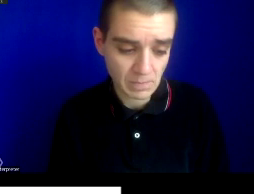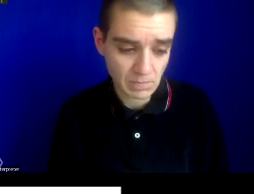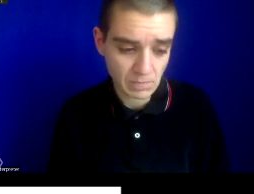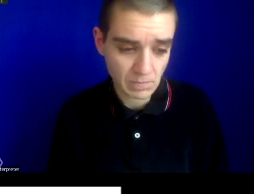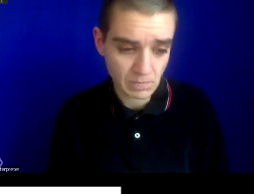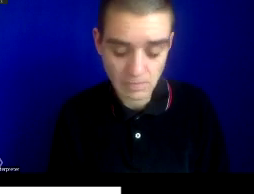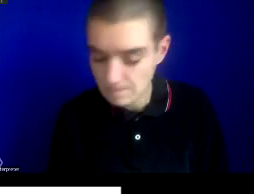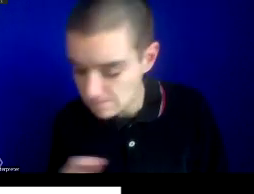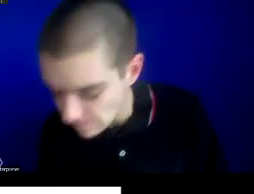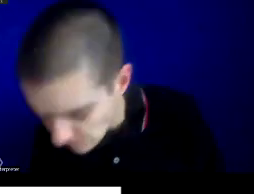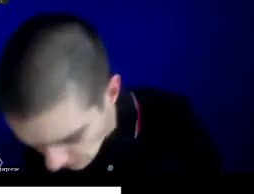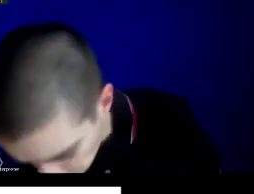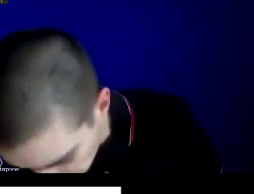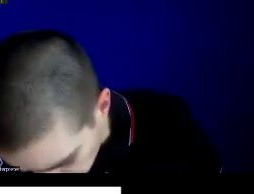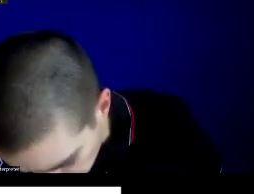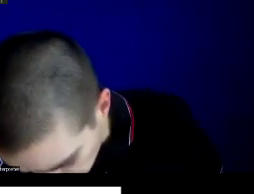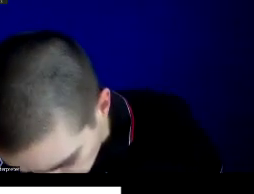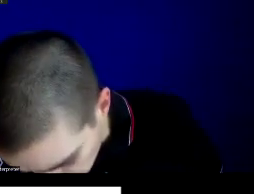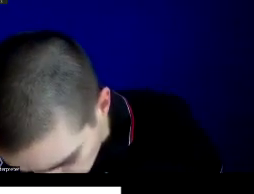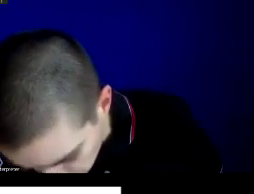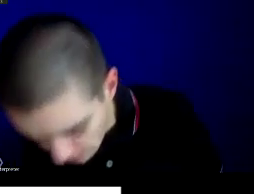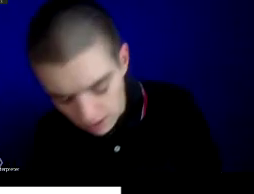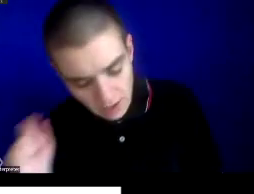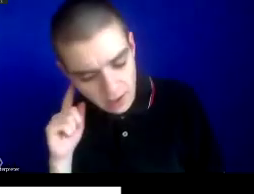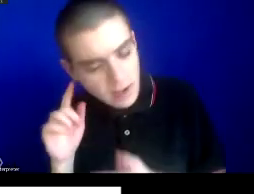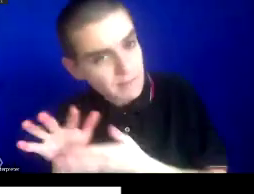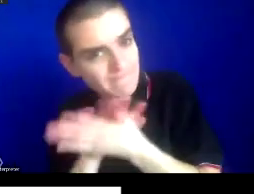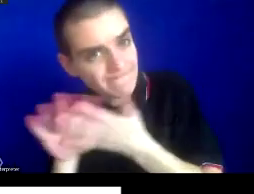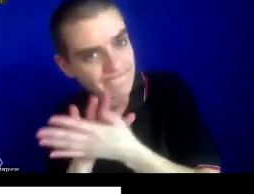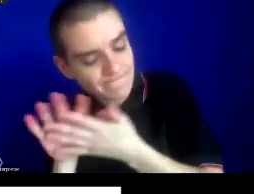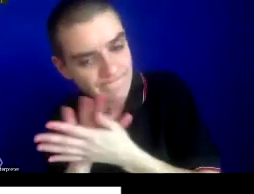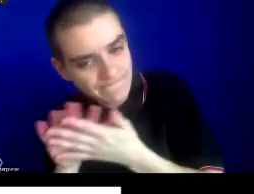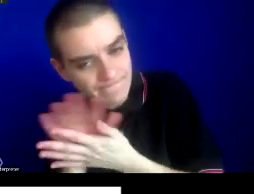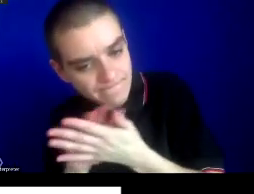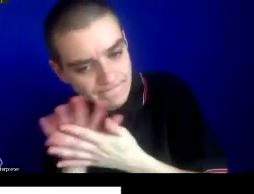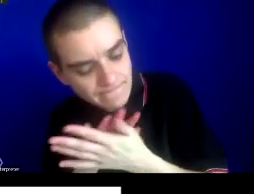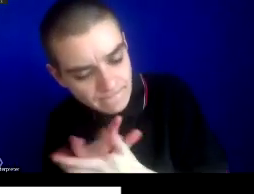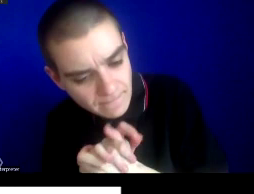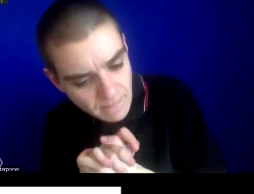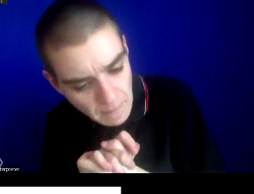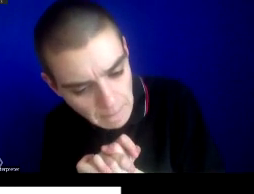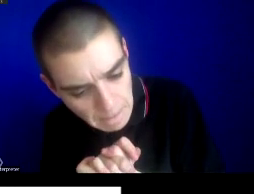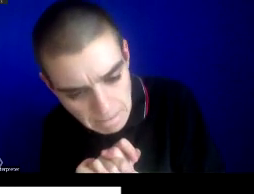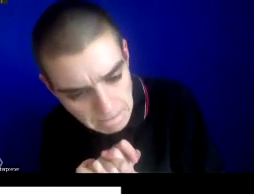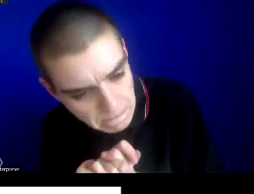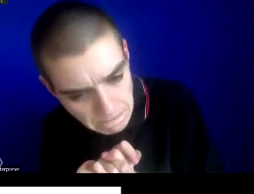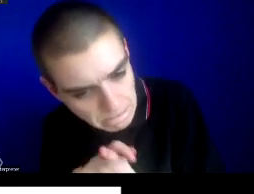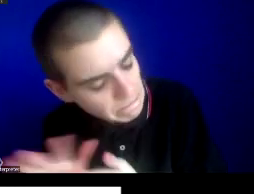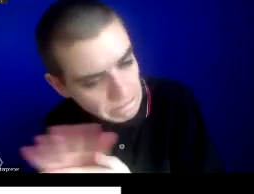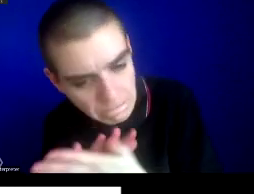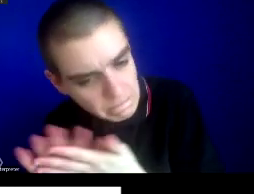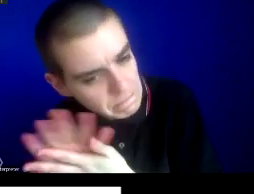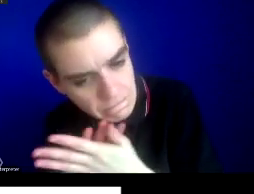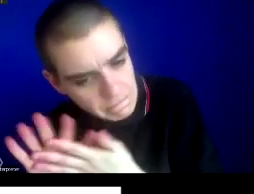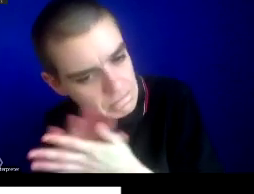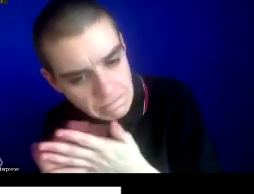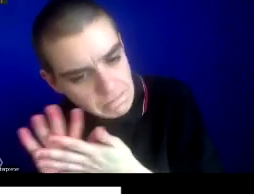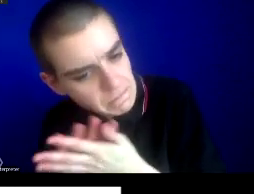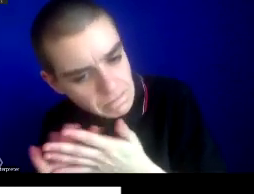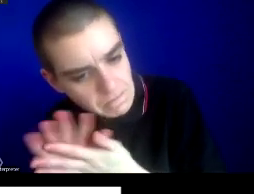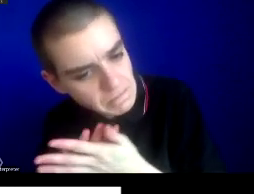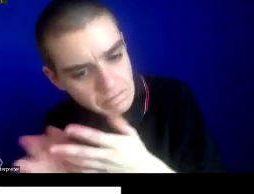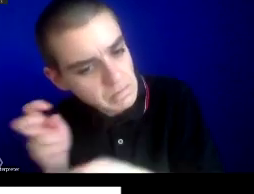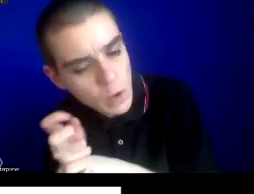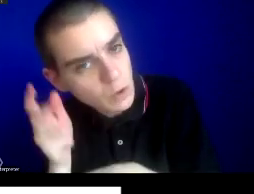this is because they occur often so quickly, and they seem to dissipate before sustained ethnographic or critical